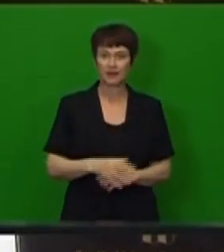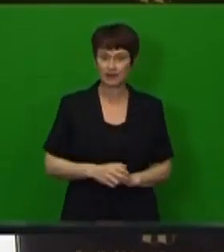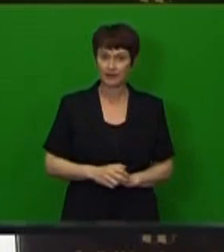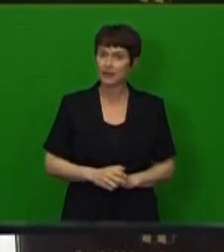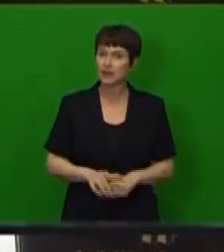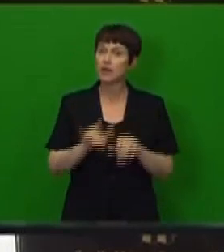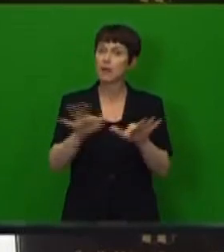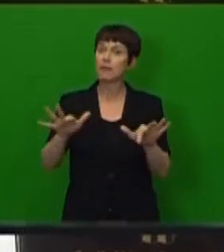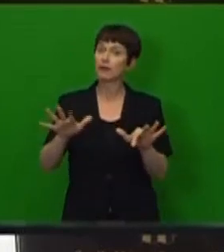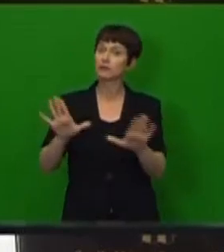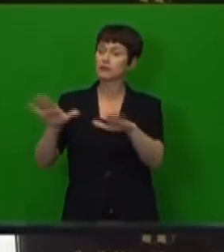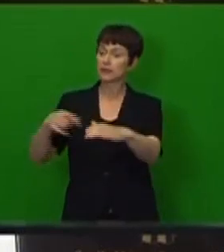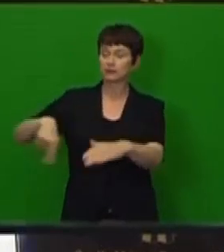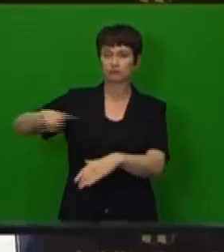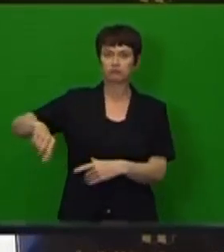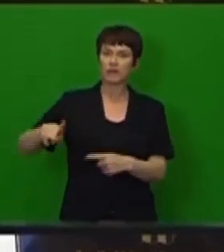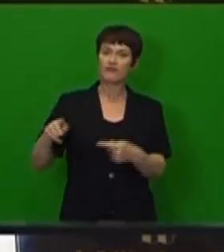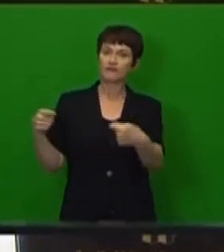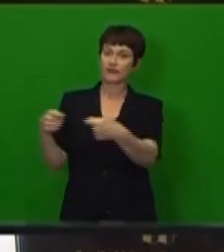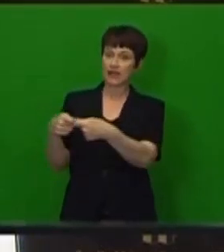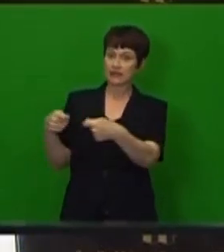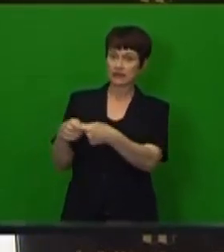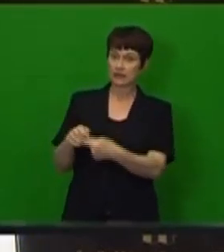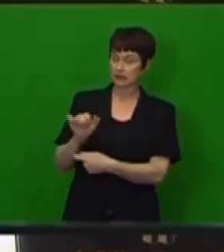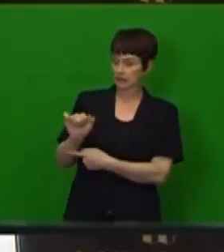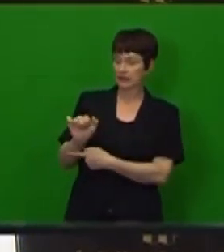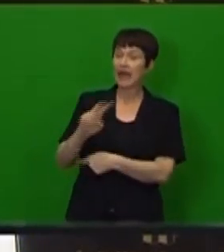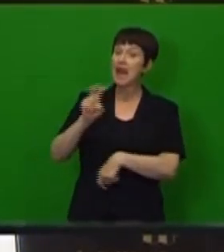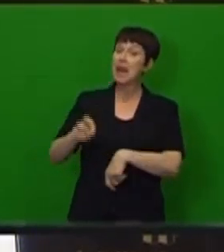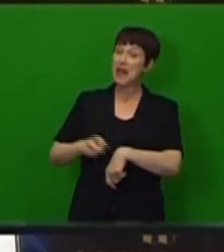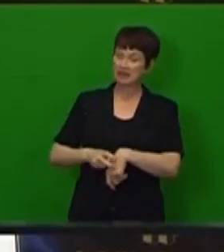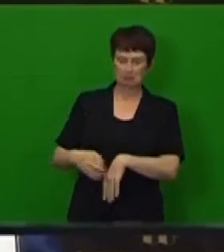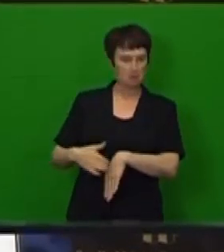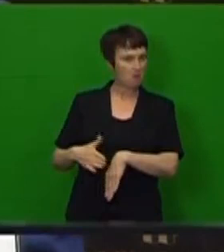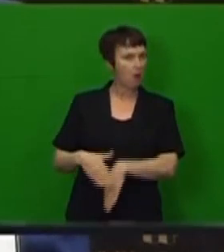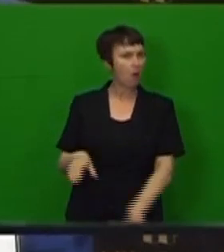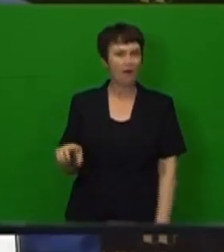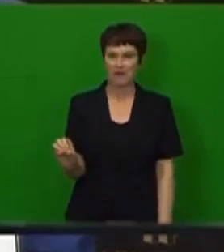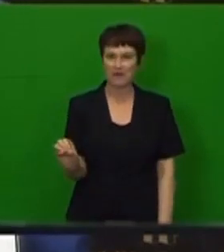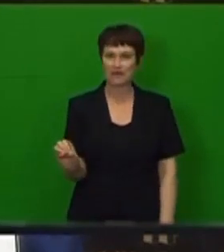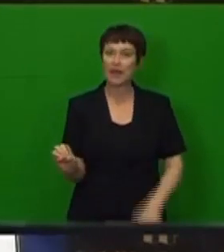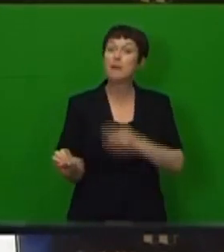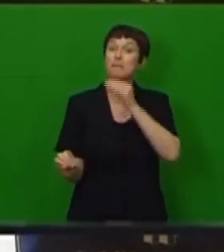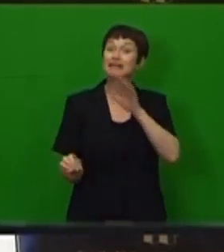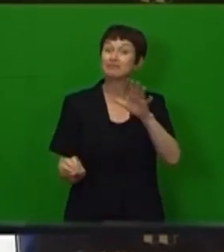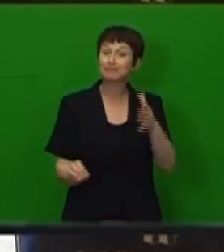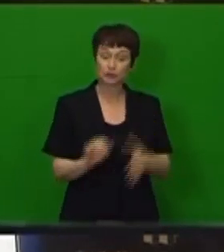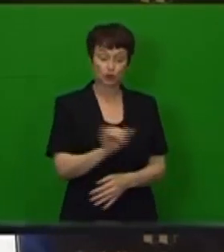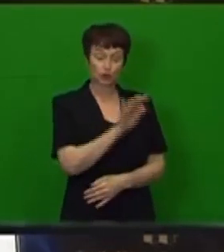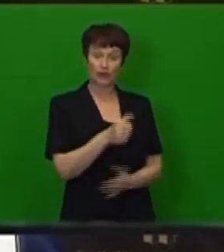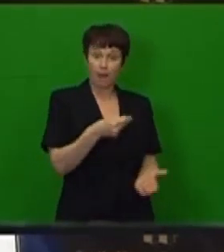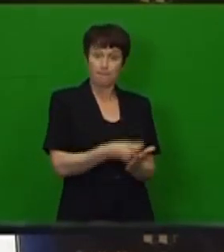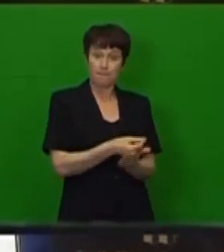high. Public sector financing needs remain high, exerting pressure on the currency